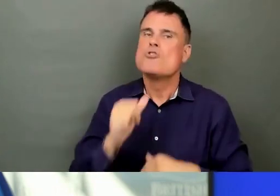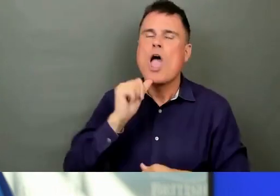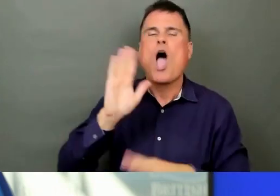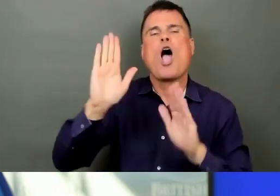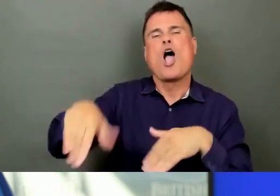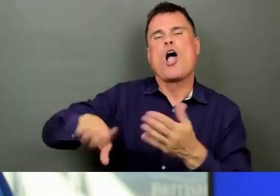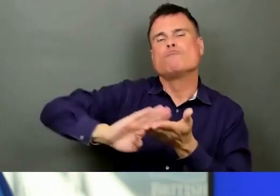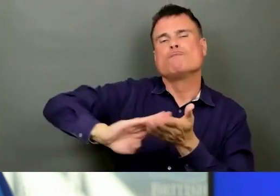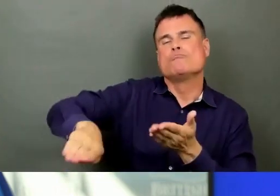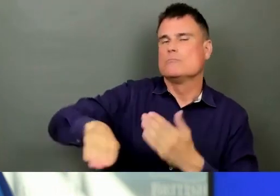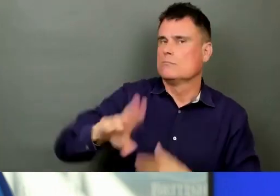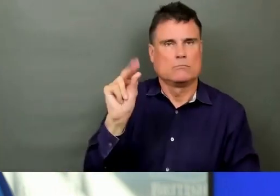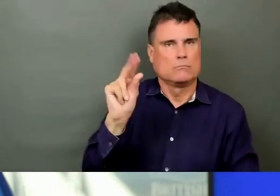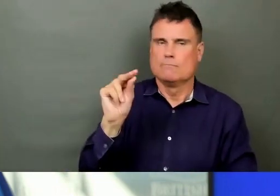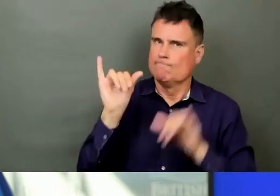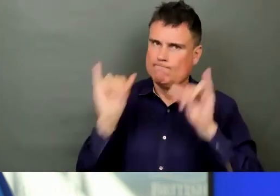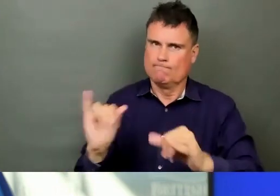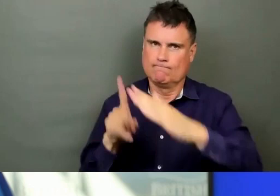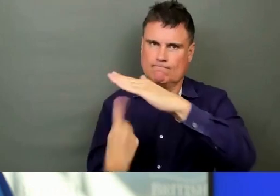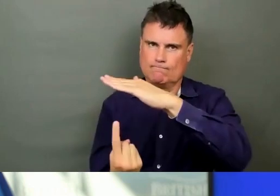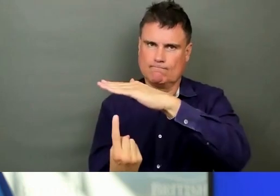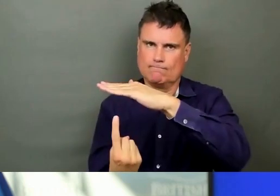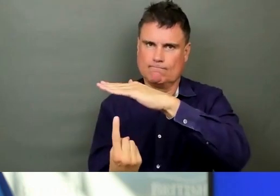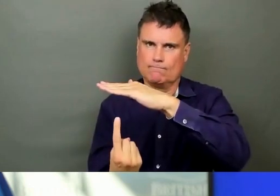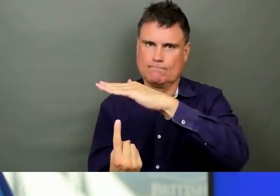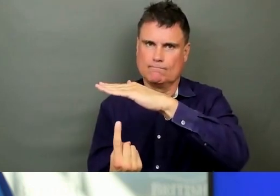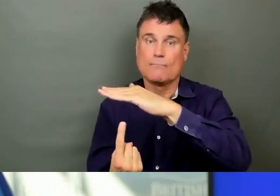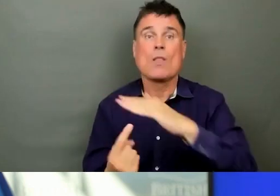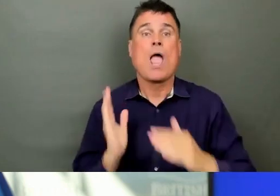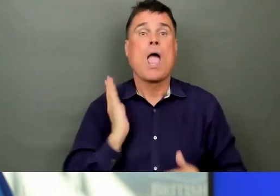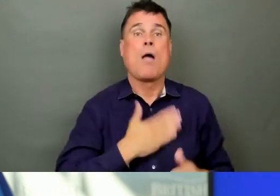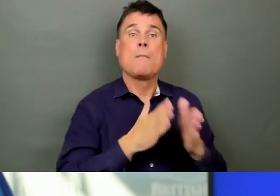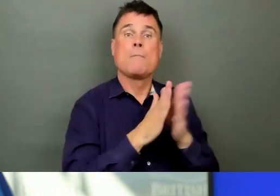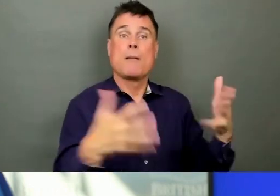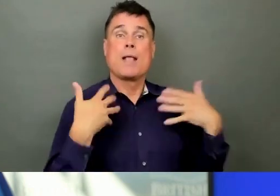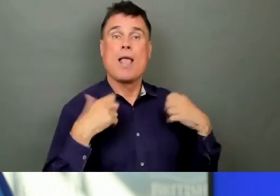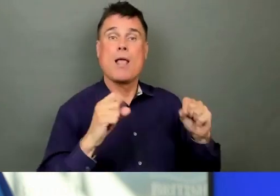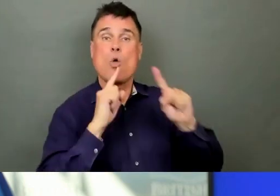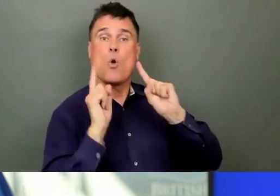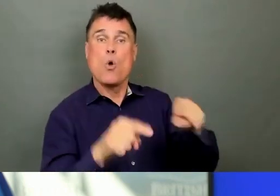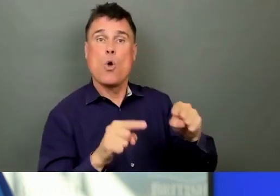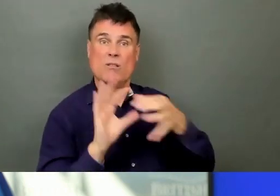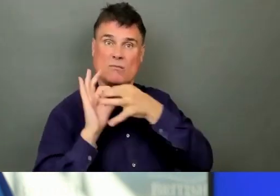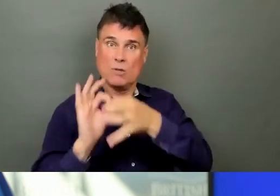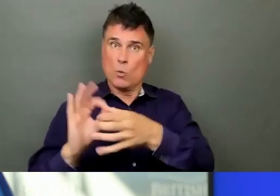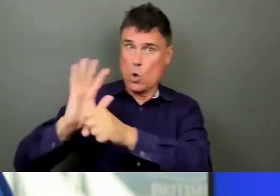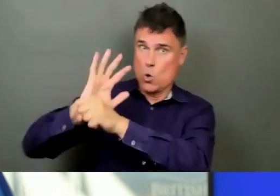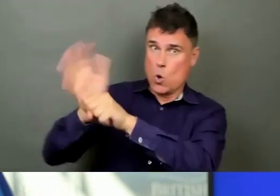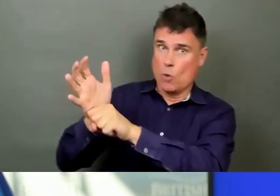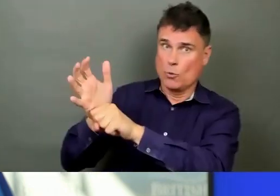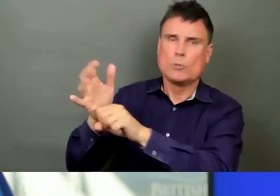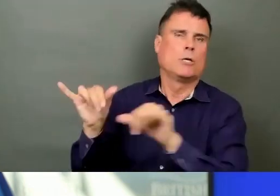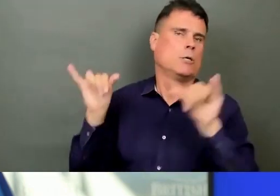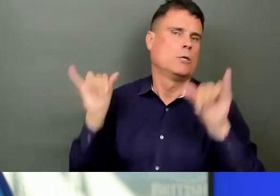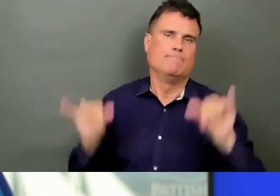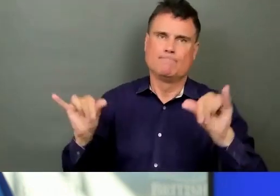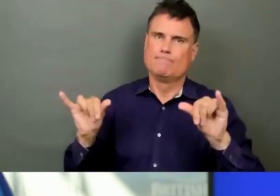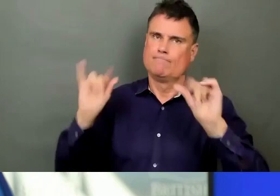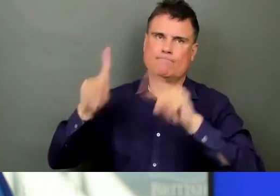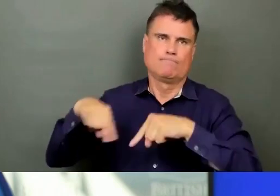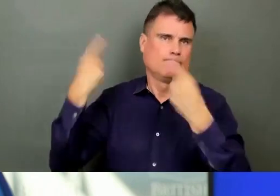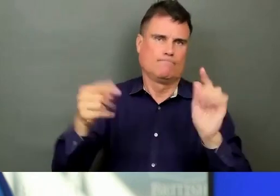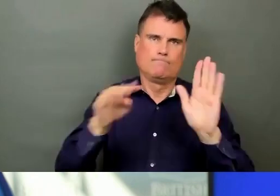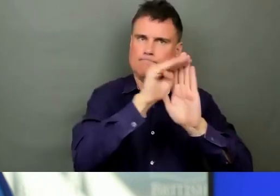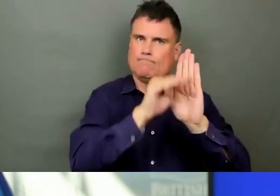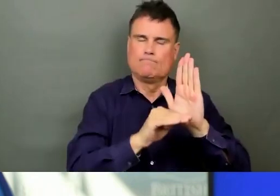and meet the necessary needs of people who get sick with COVID-19. Who not just don't need advice and we need to